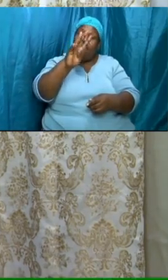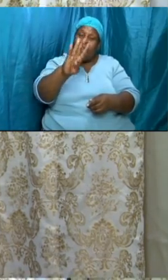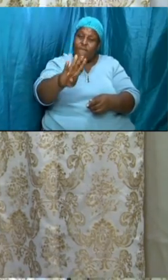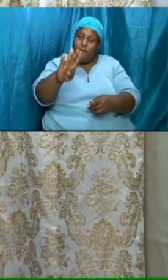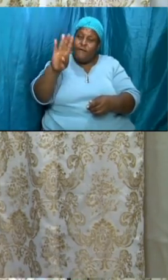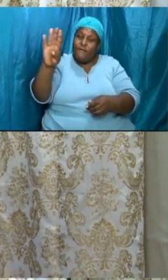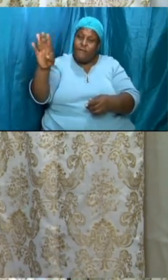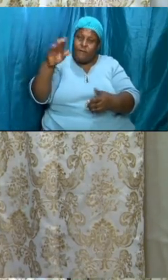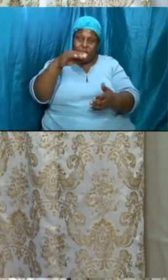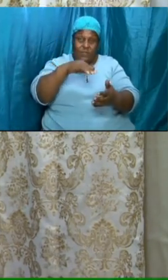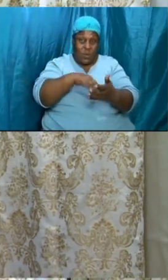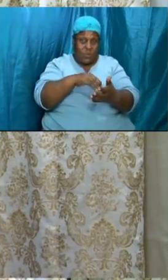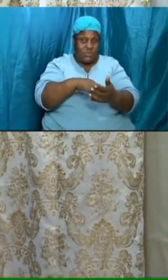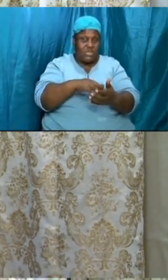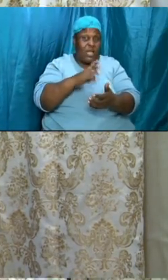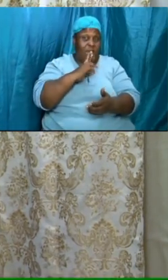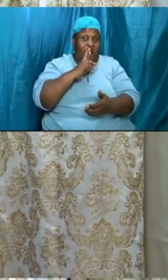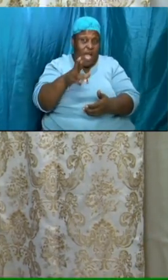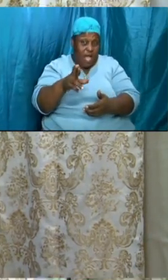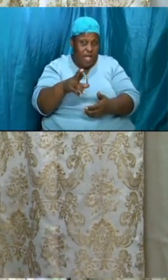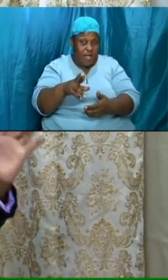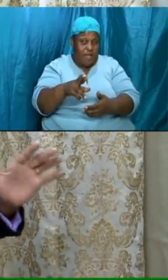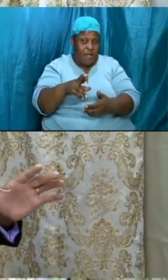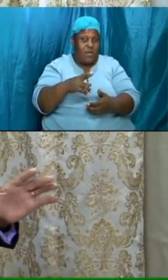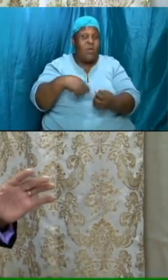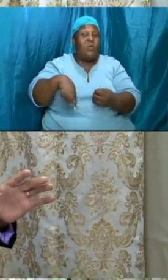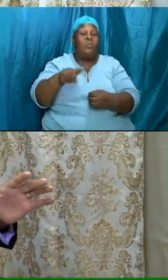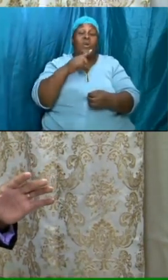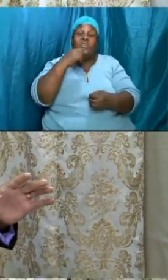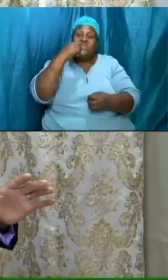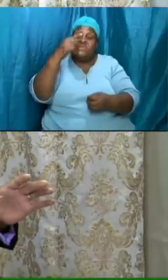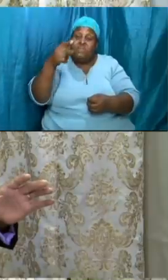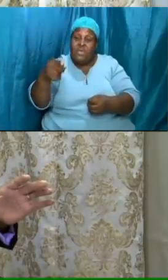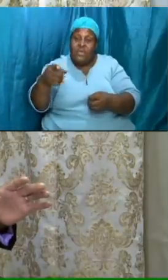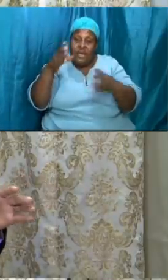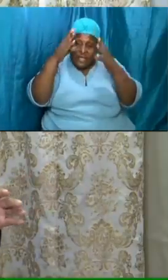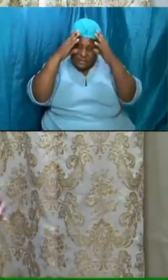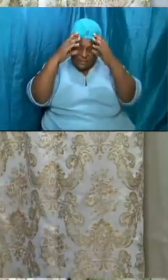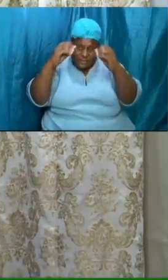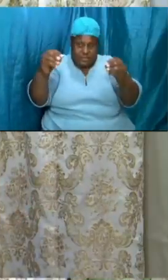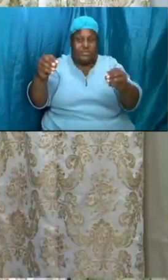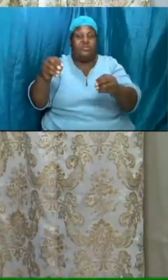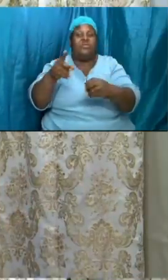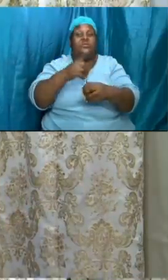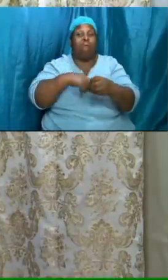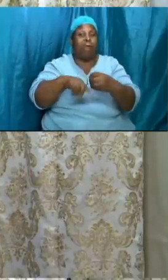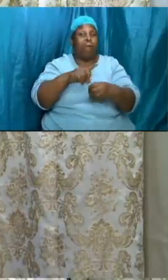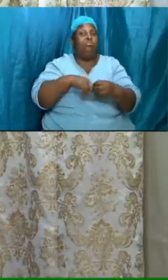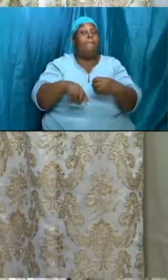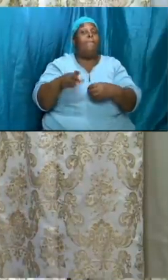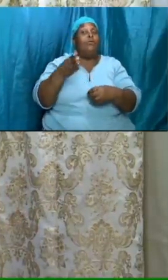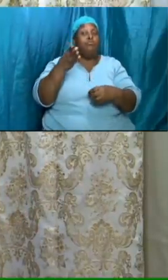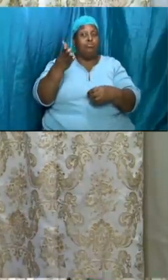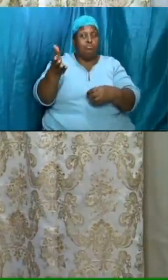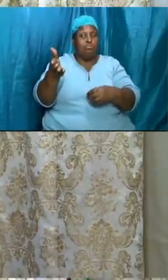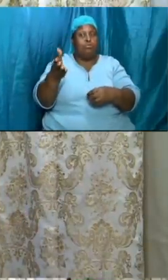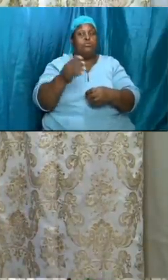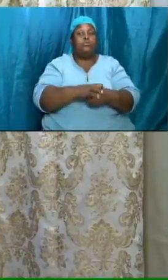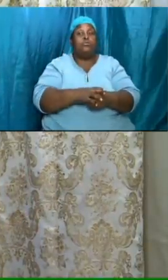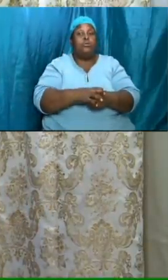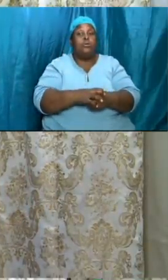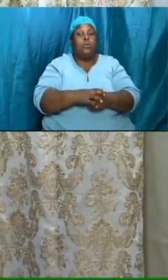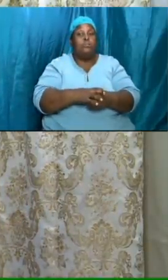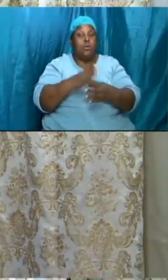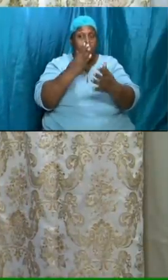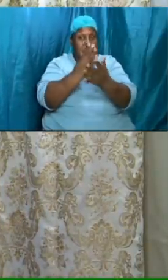beheaded for the word of god we're going to talk about that but we pause all of